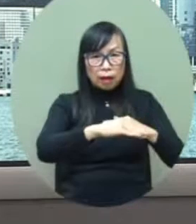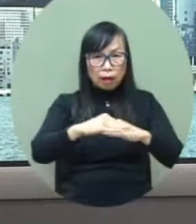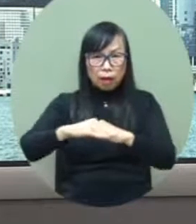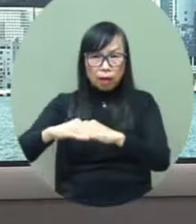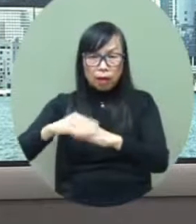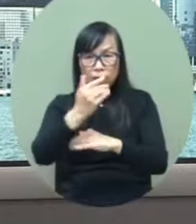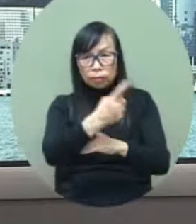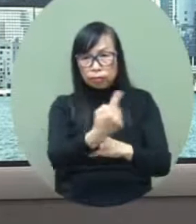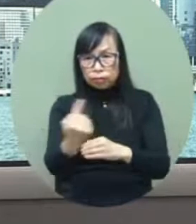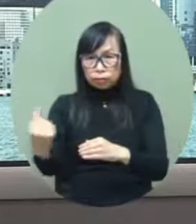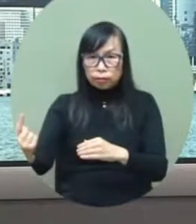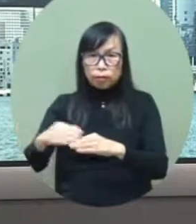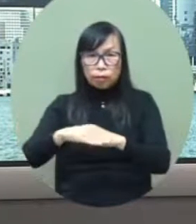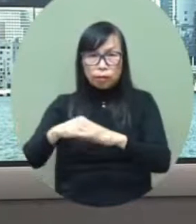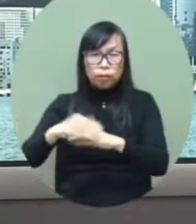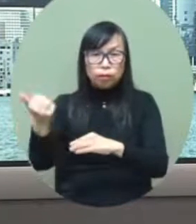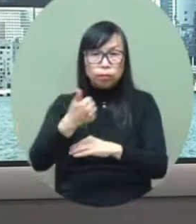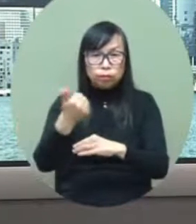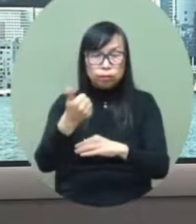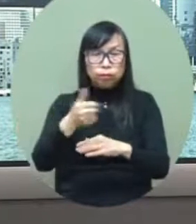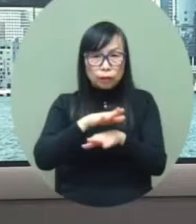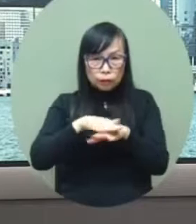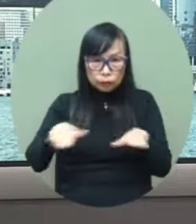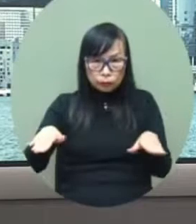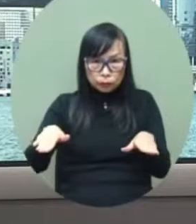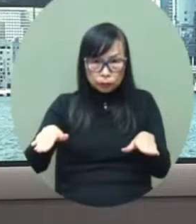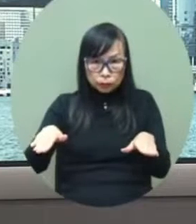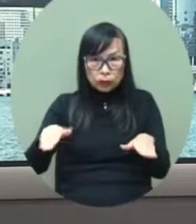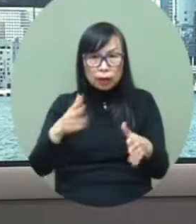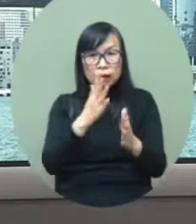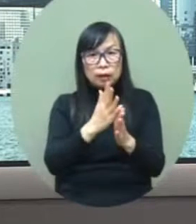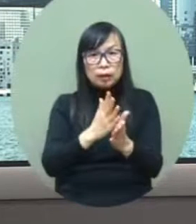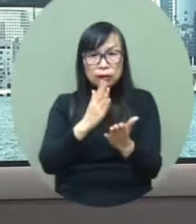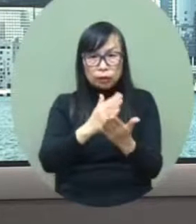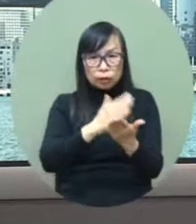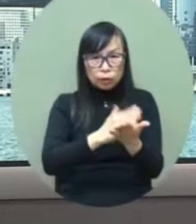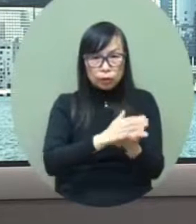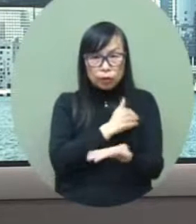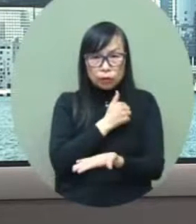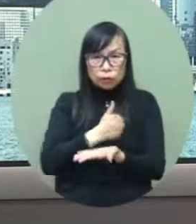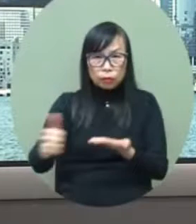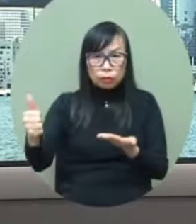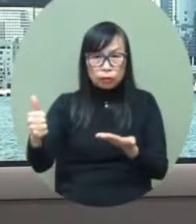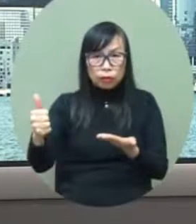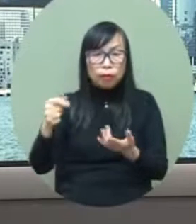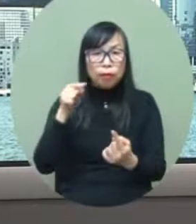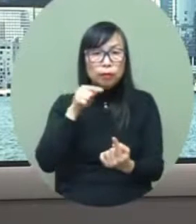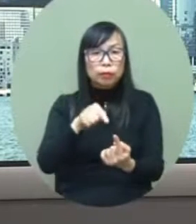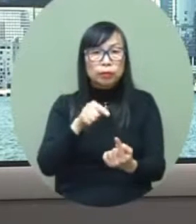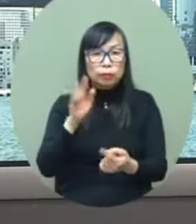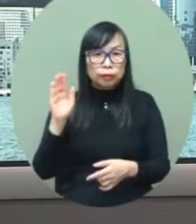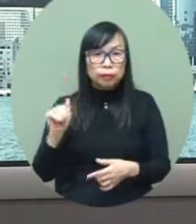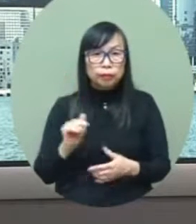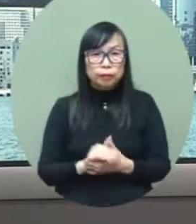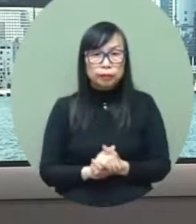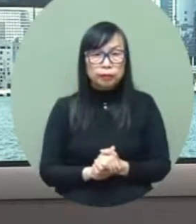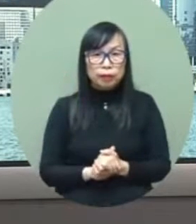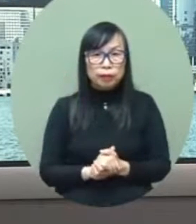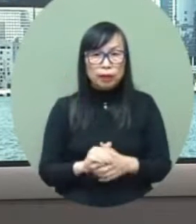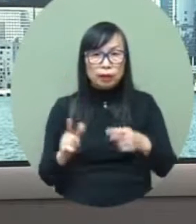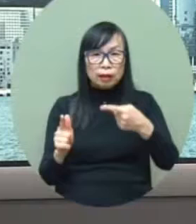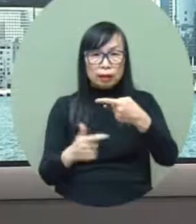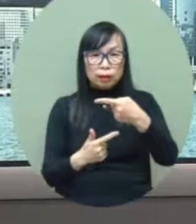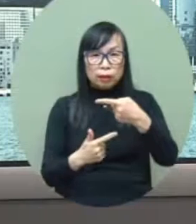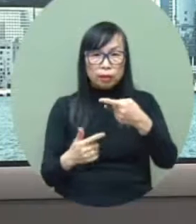resumption of quarantine free travel all the boundary control points of we're working fine we are able to